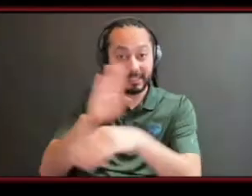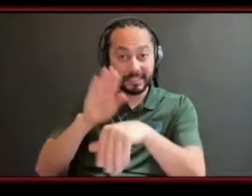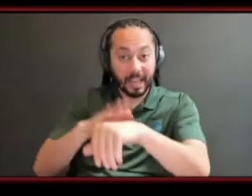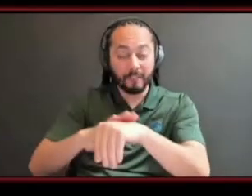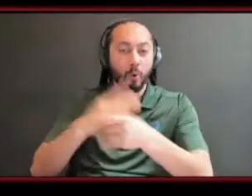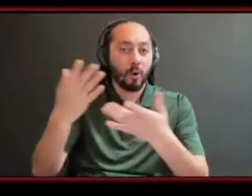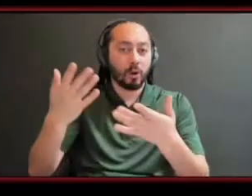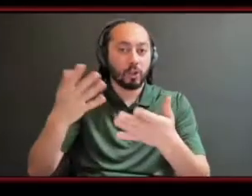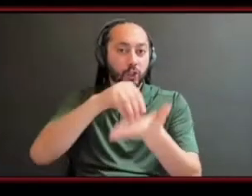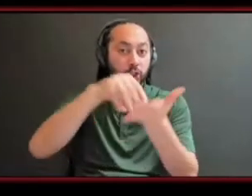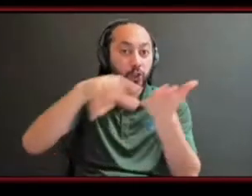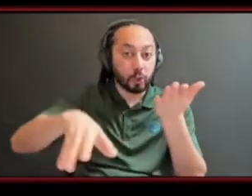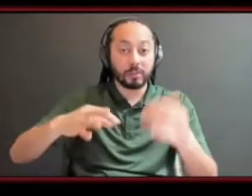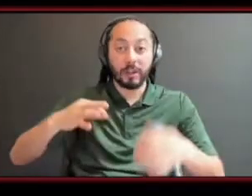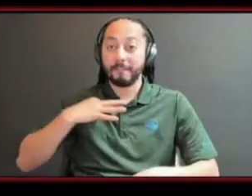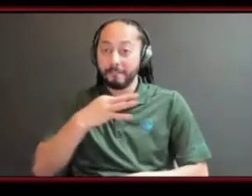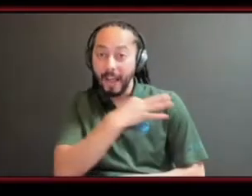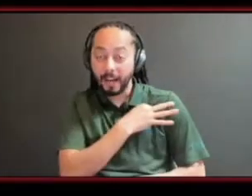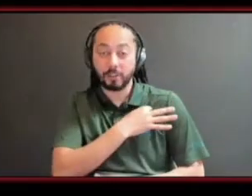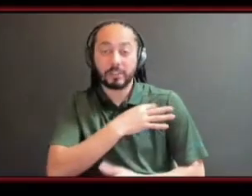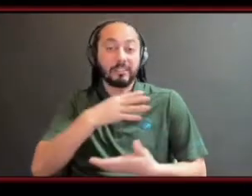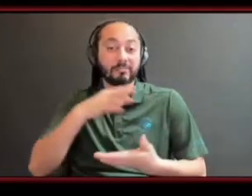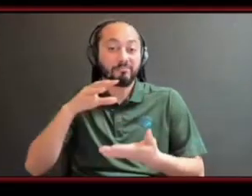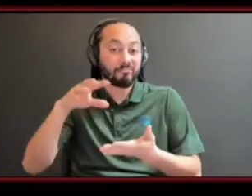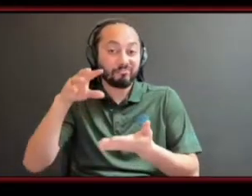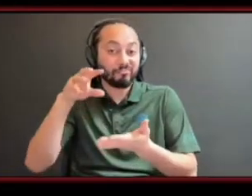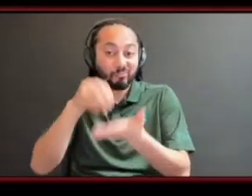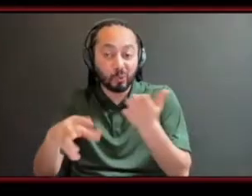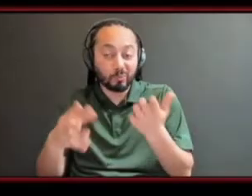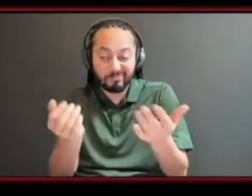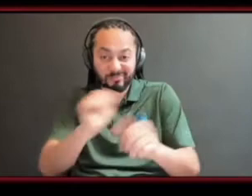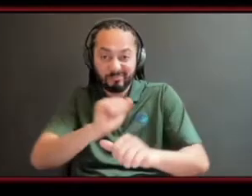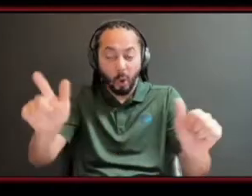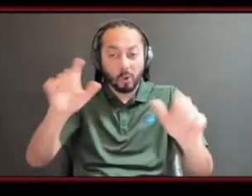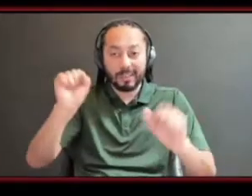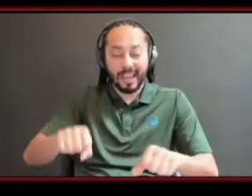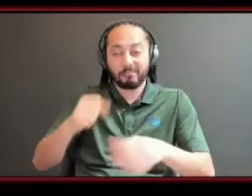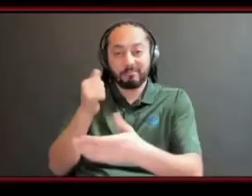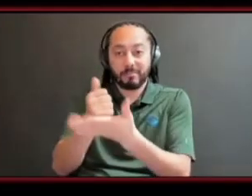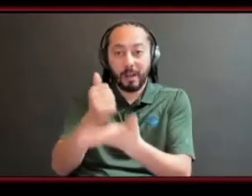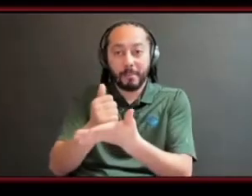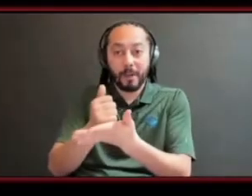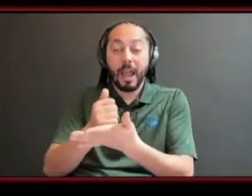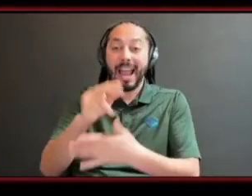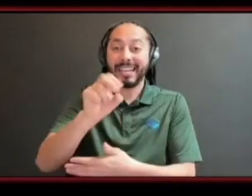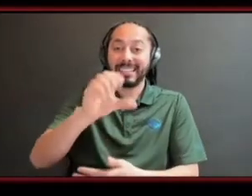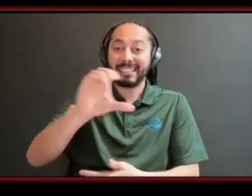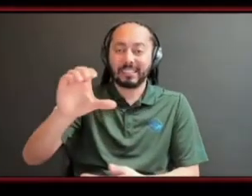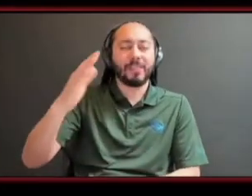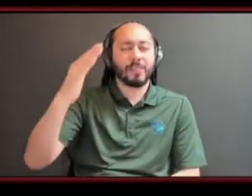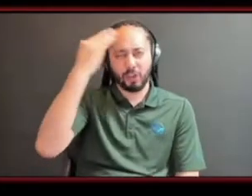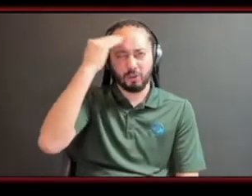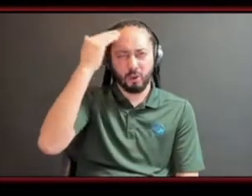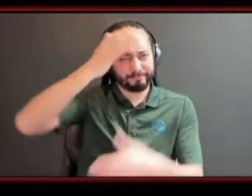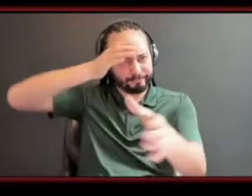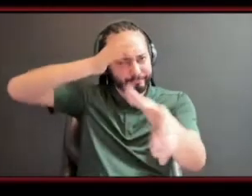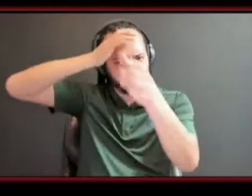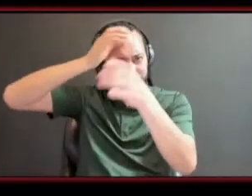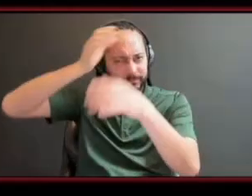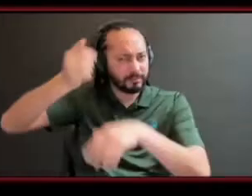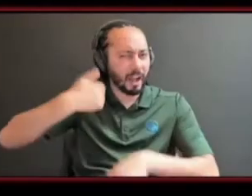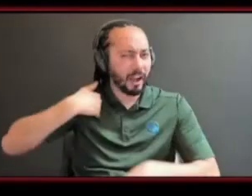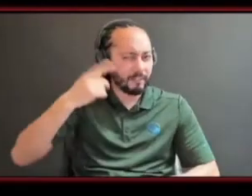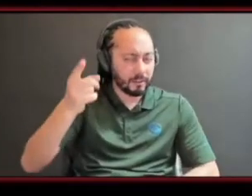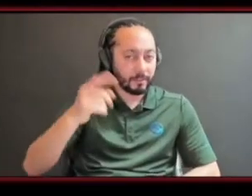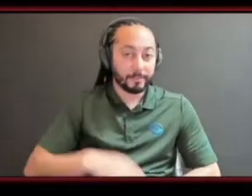that are interested we have guidelines they know what they're talking about at ncc we have college-wide activities like this one